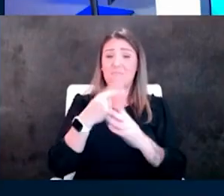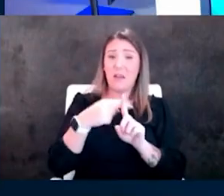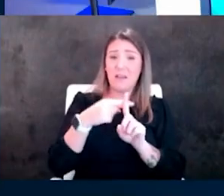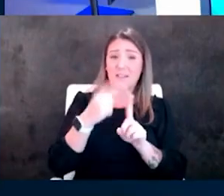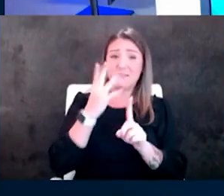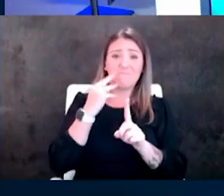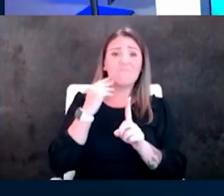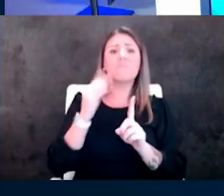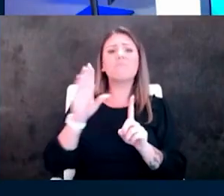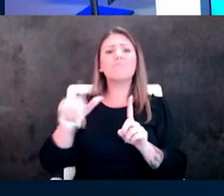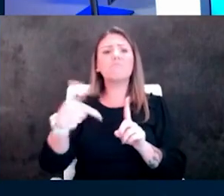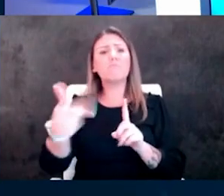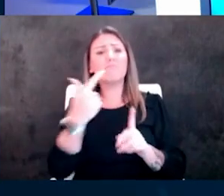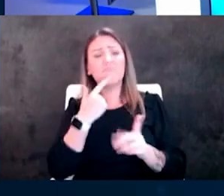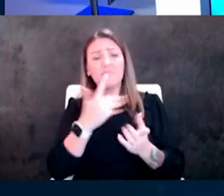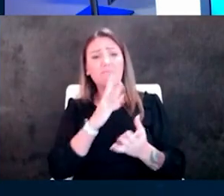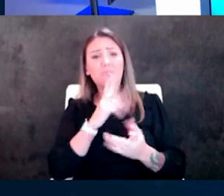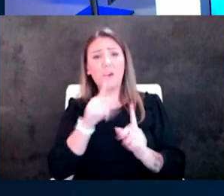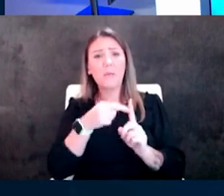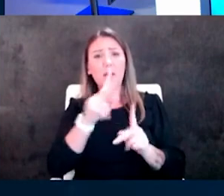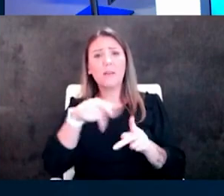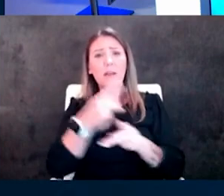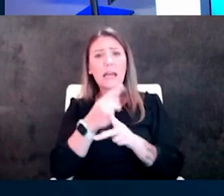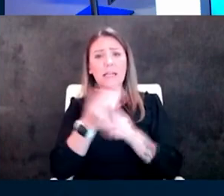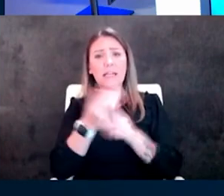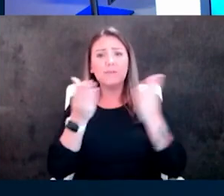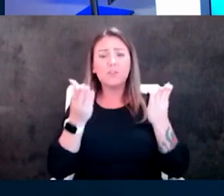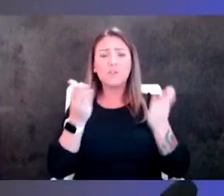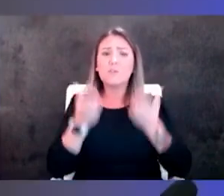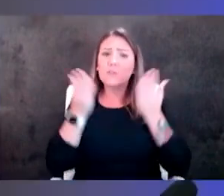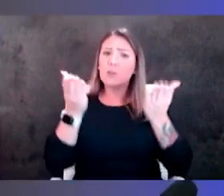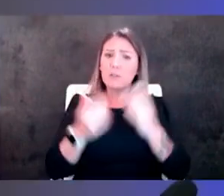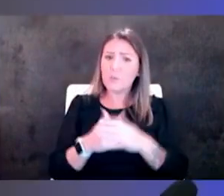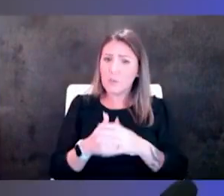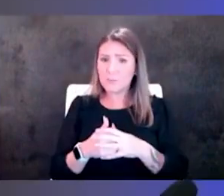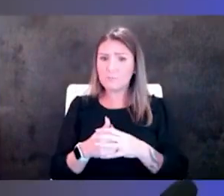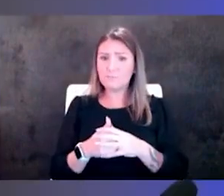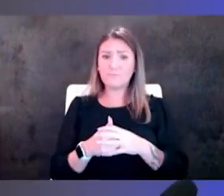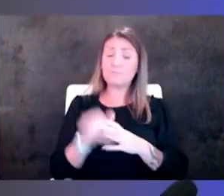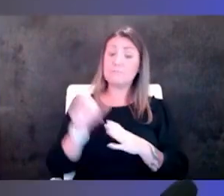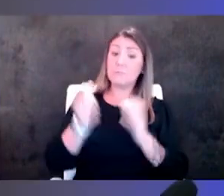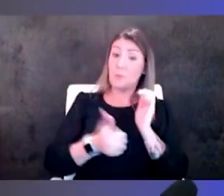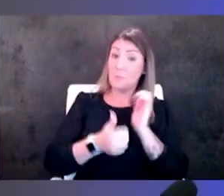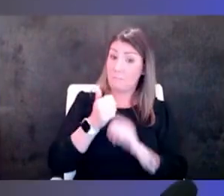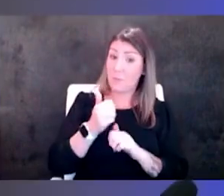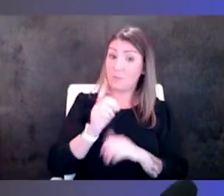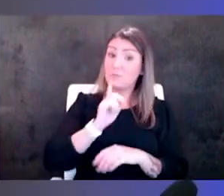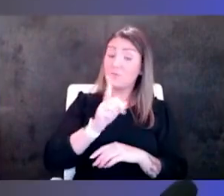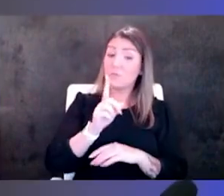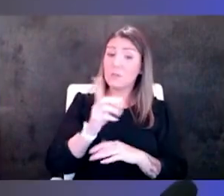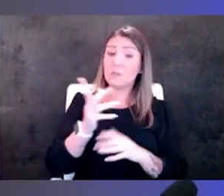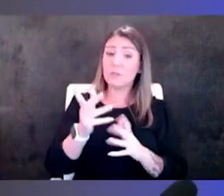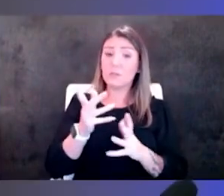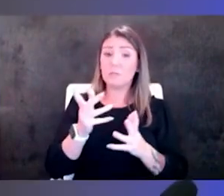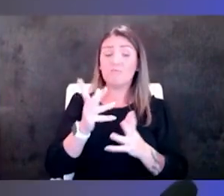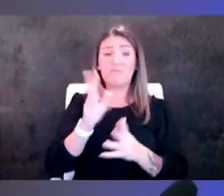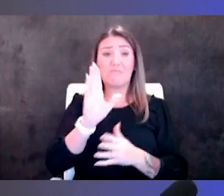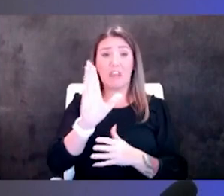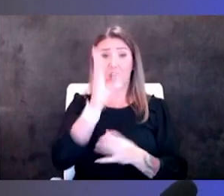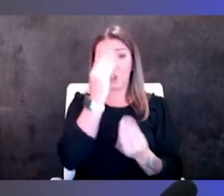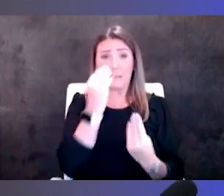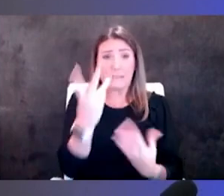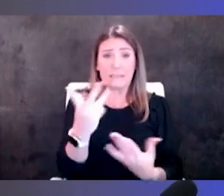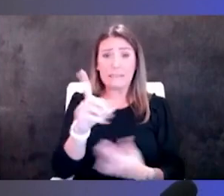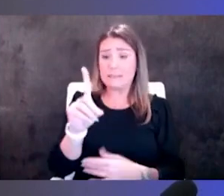about the type of services that are offered to some of these practices yeah most of it's really uh taking their data and kind of looking at uh